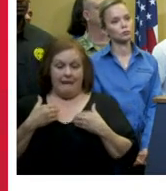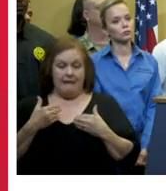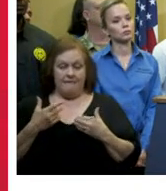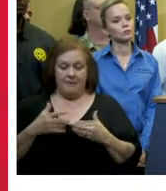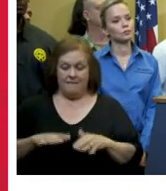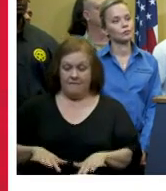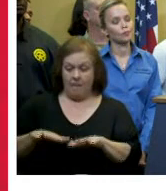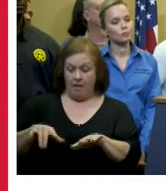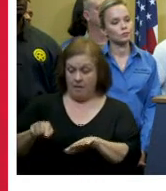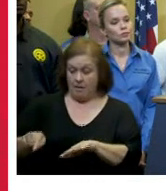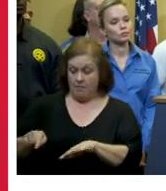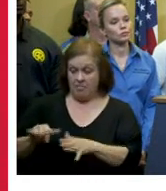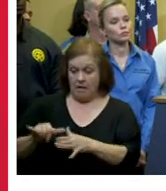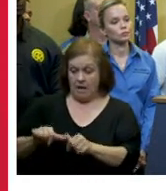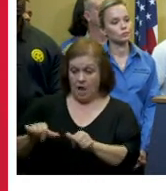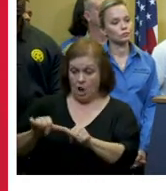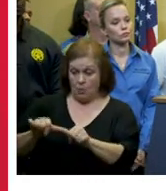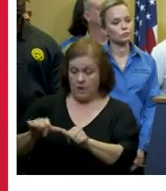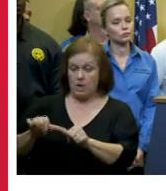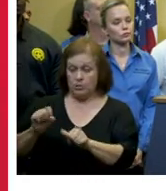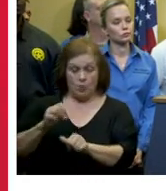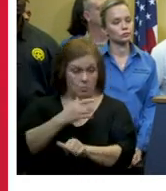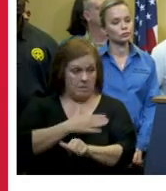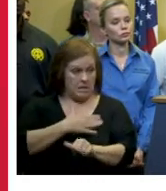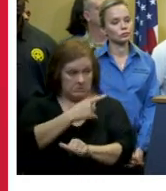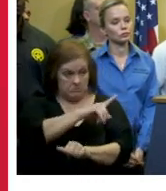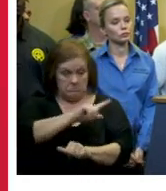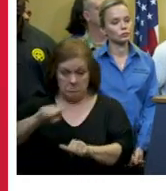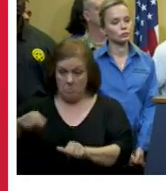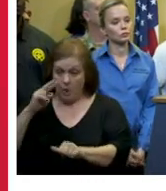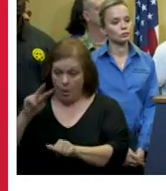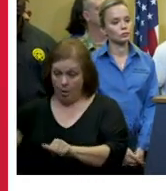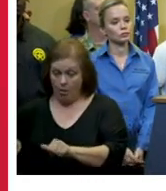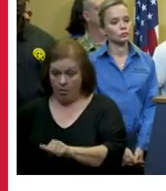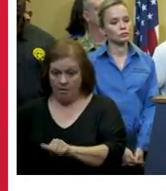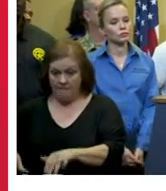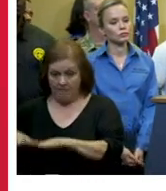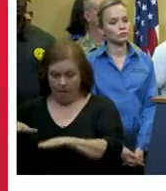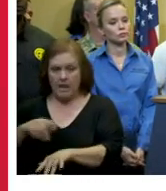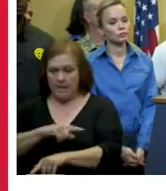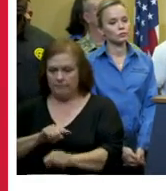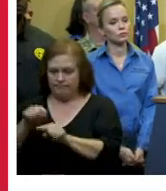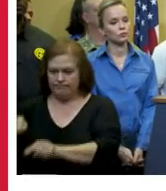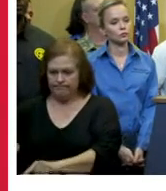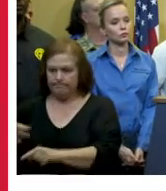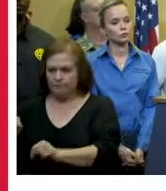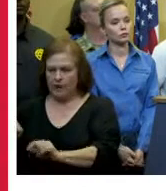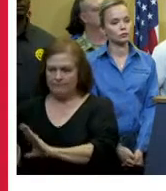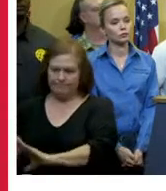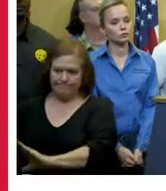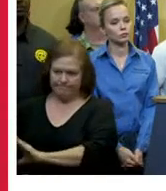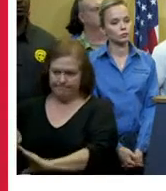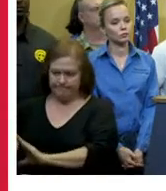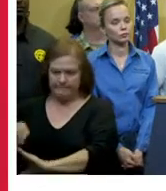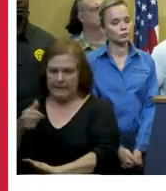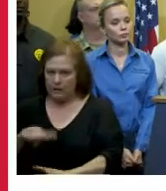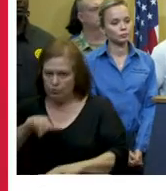hospital go check it out and our folks are doing that now we have all of our maintenance crews from the department of public works out on the road